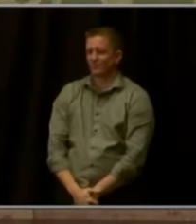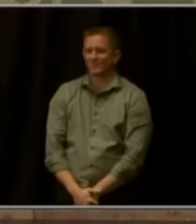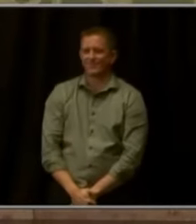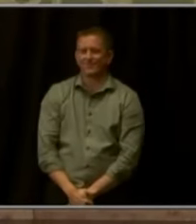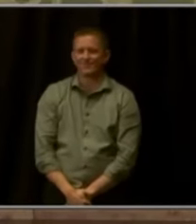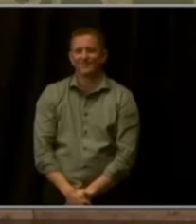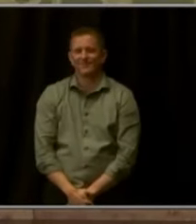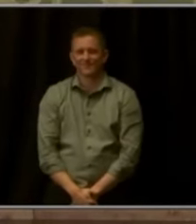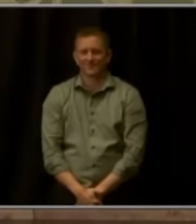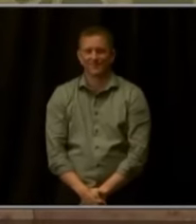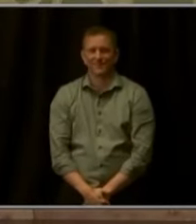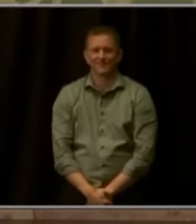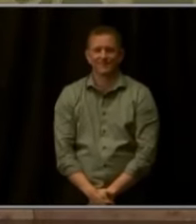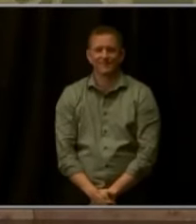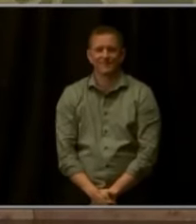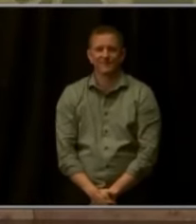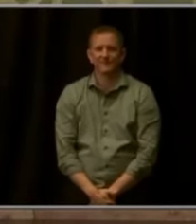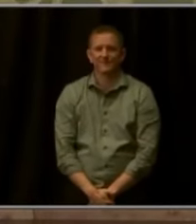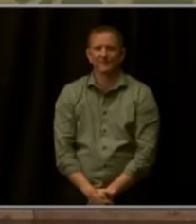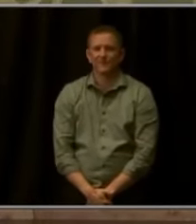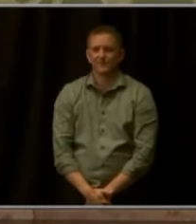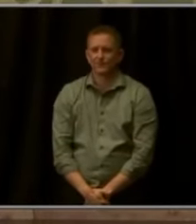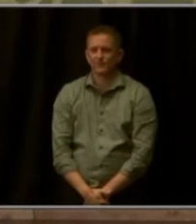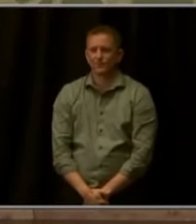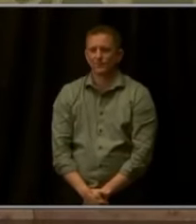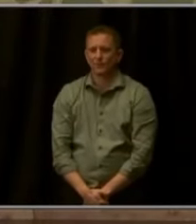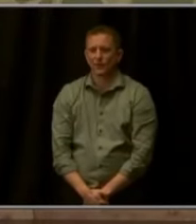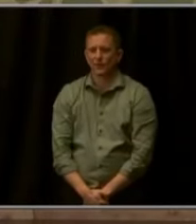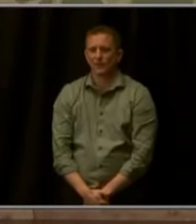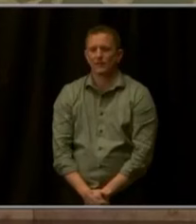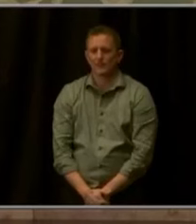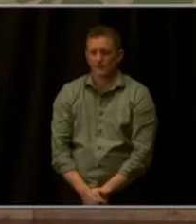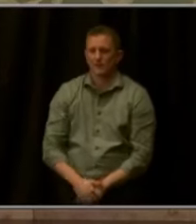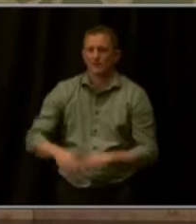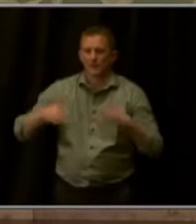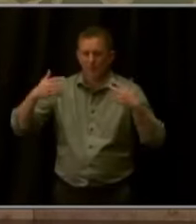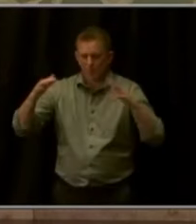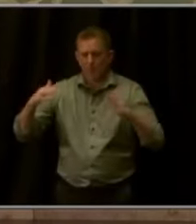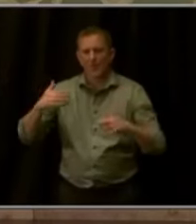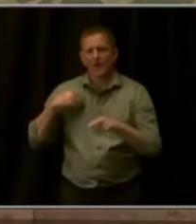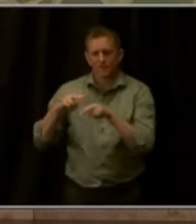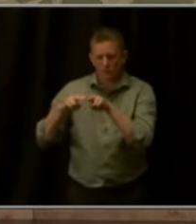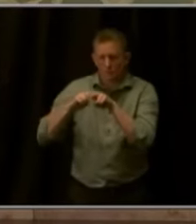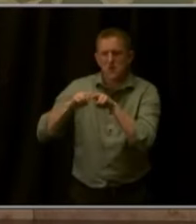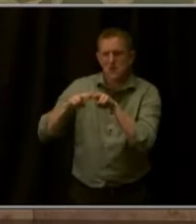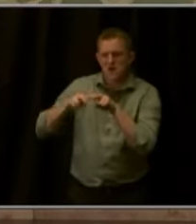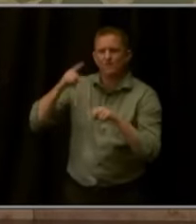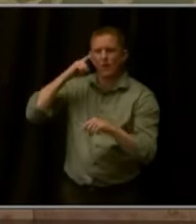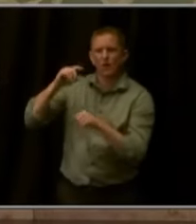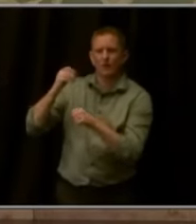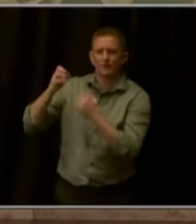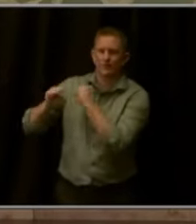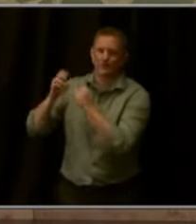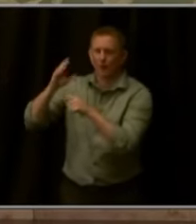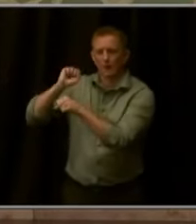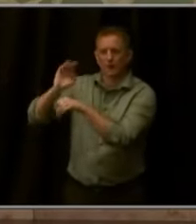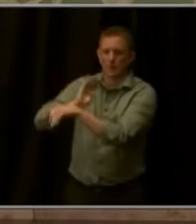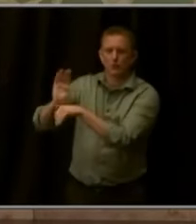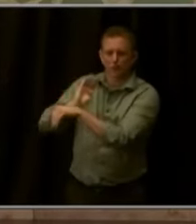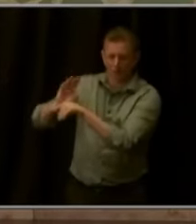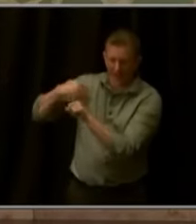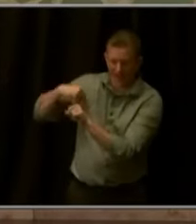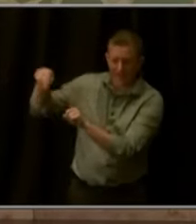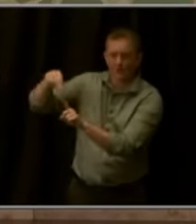With existing tracks now utilized mostly for commercial rail, we have an opportunity to extend daily, regularly